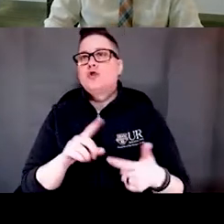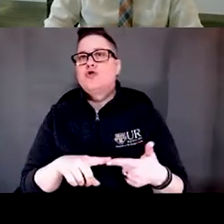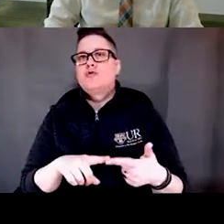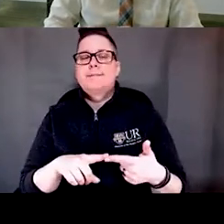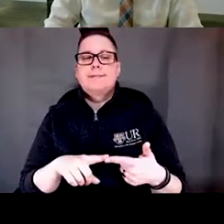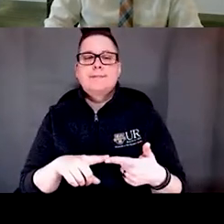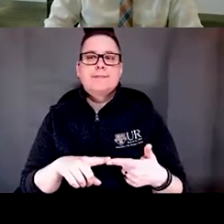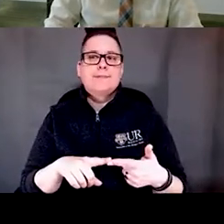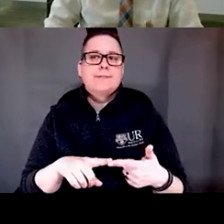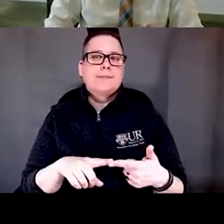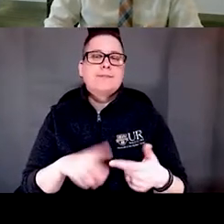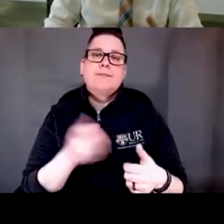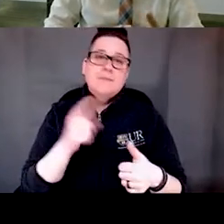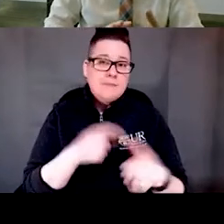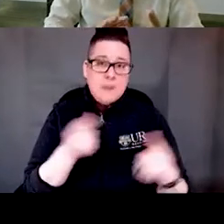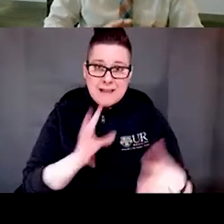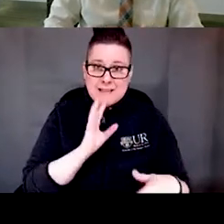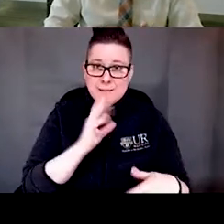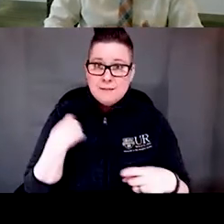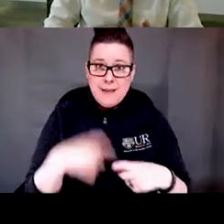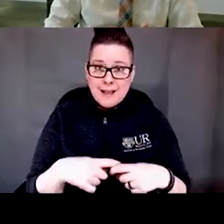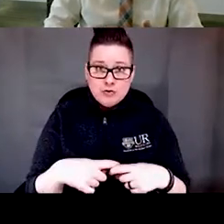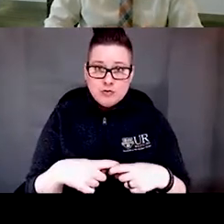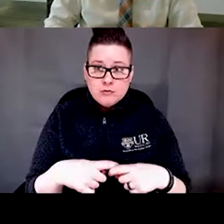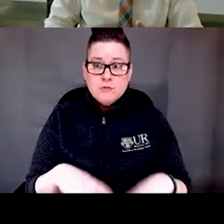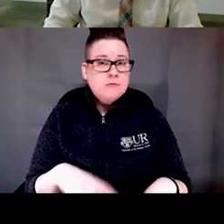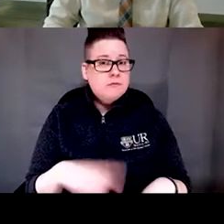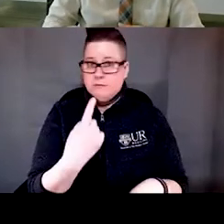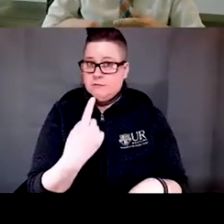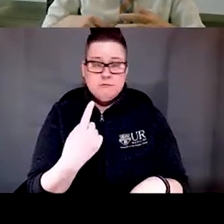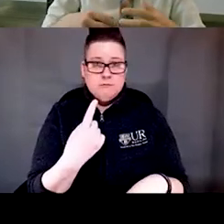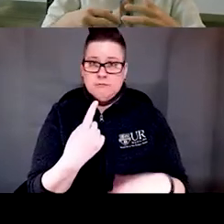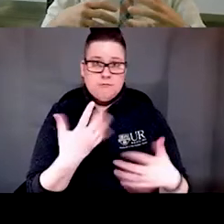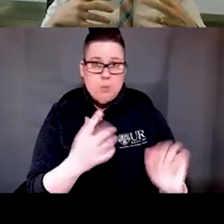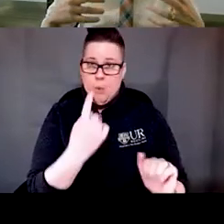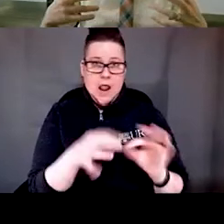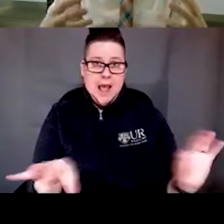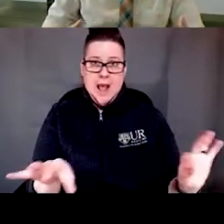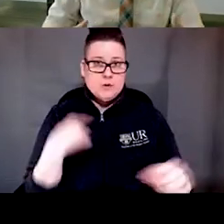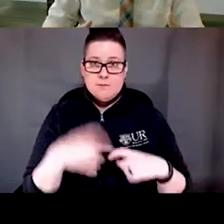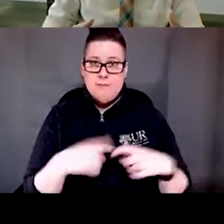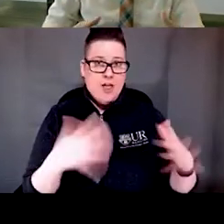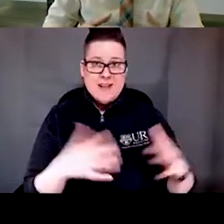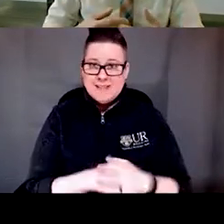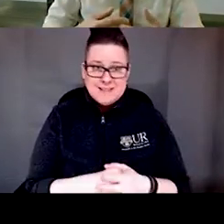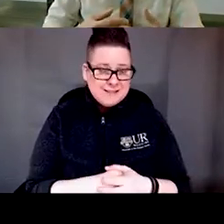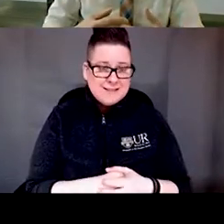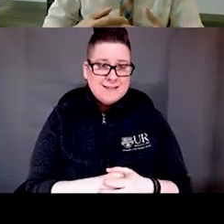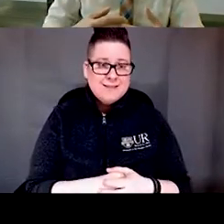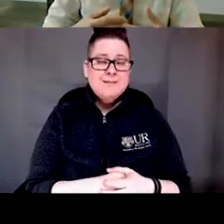A lot of Latinos speak Spanish and are monolingual Spanish. The majority of